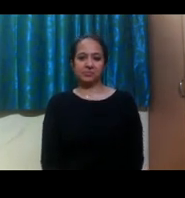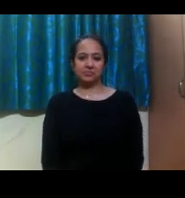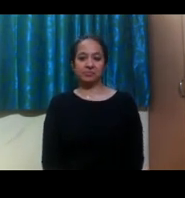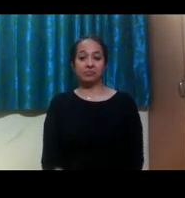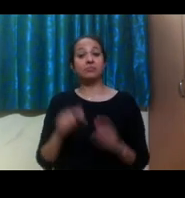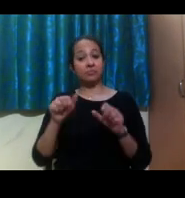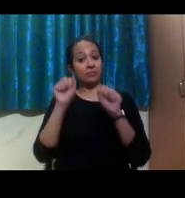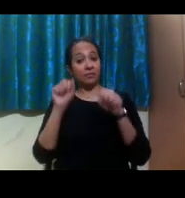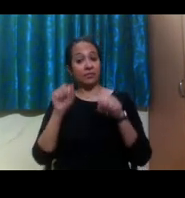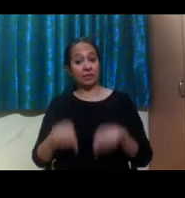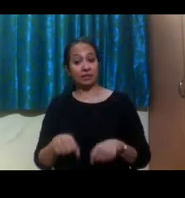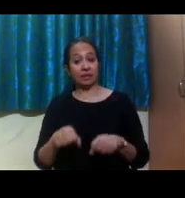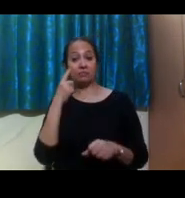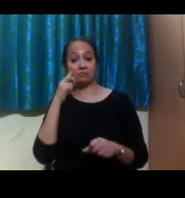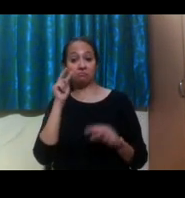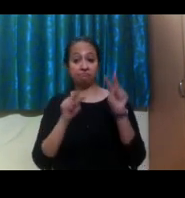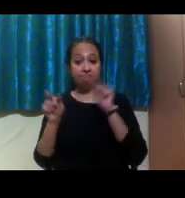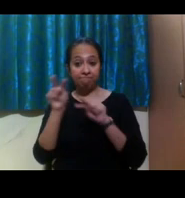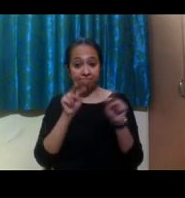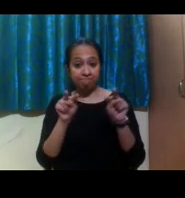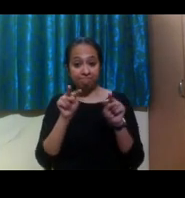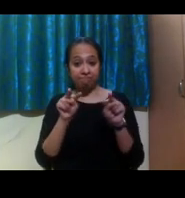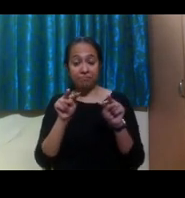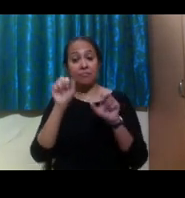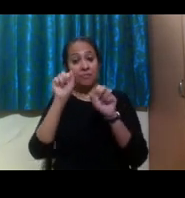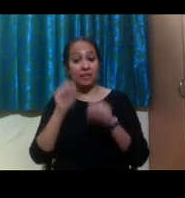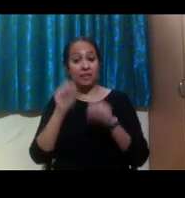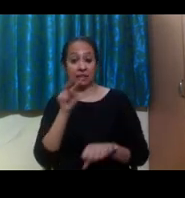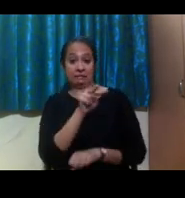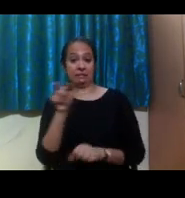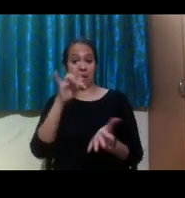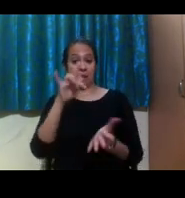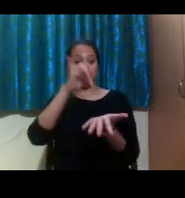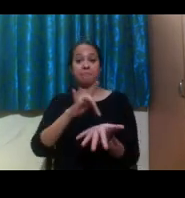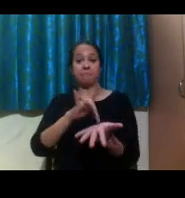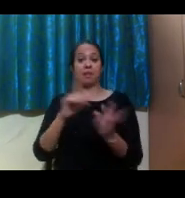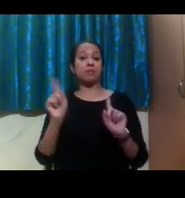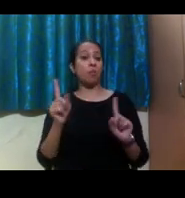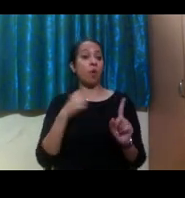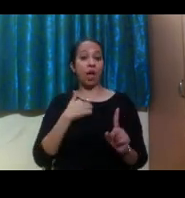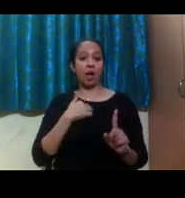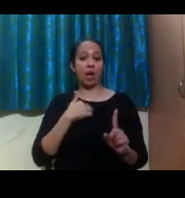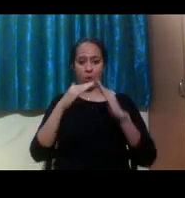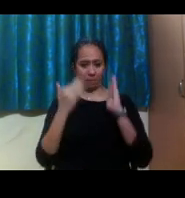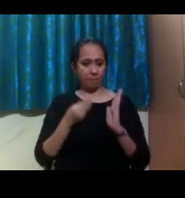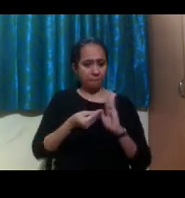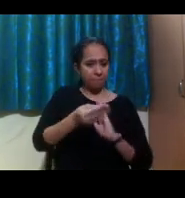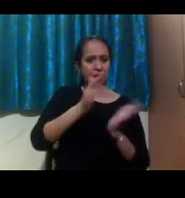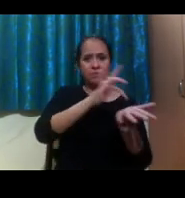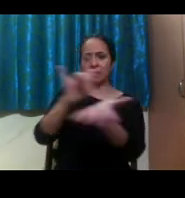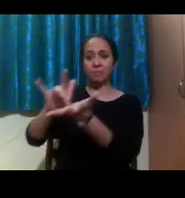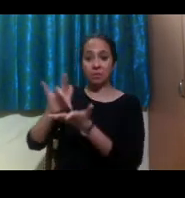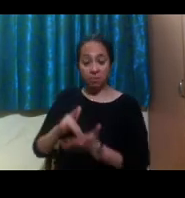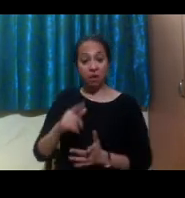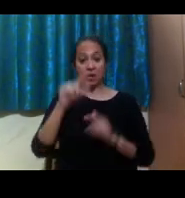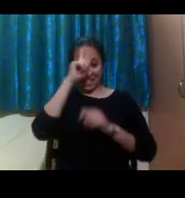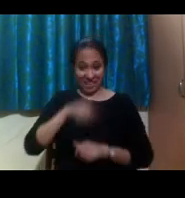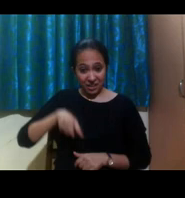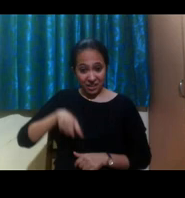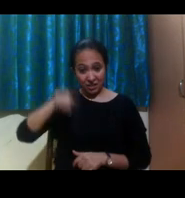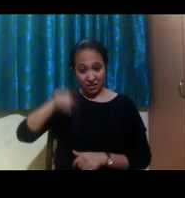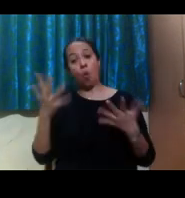you can locate, um, you can locate a center near you in India or in any other country on website,